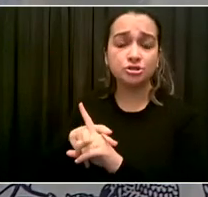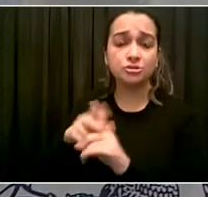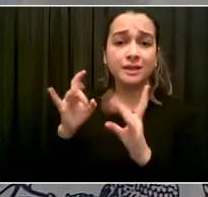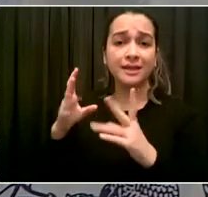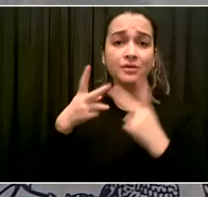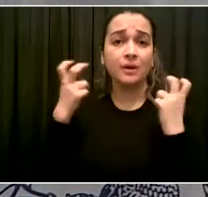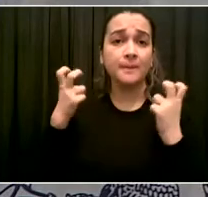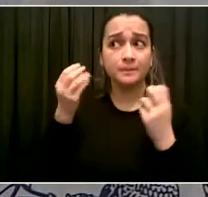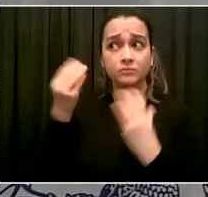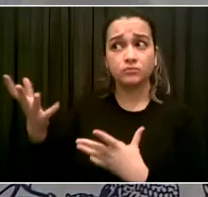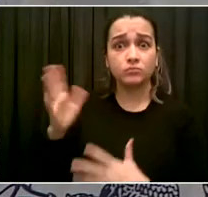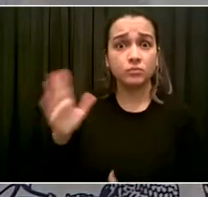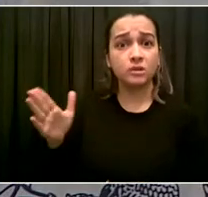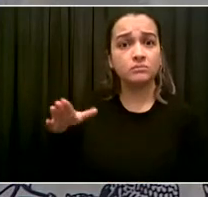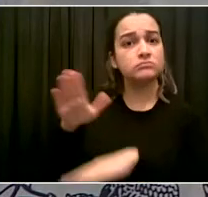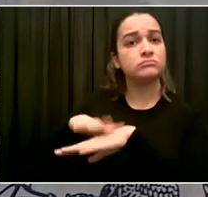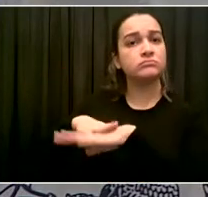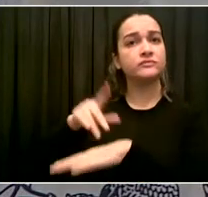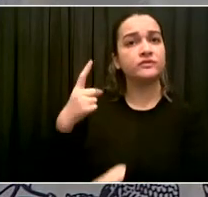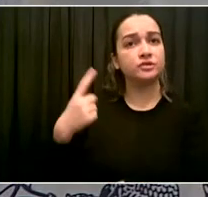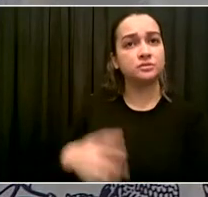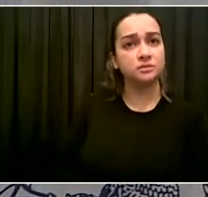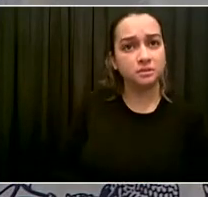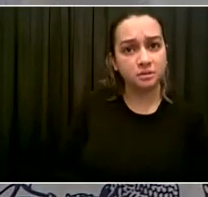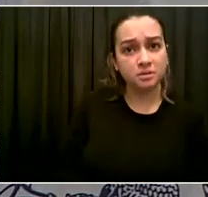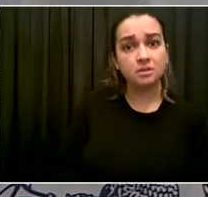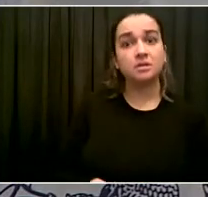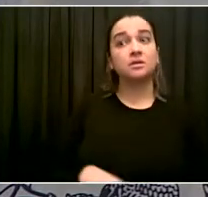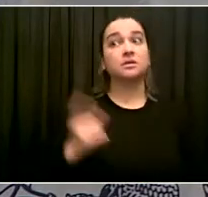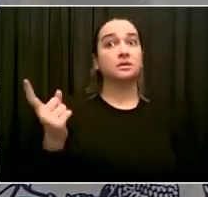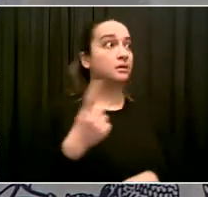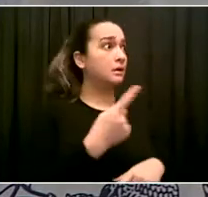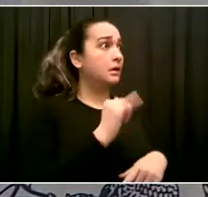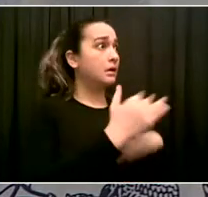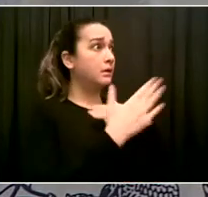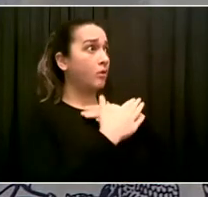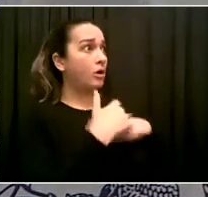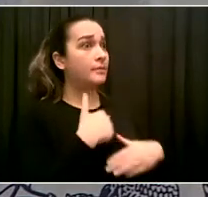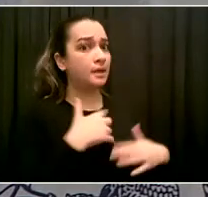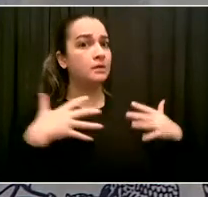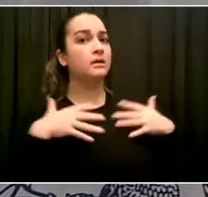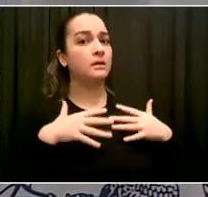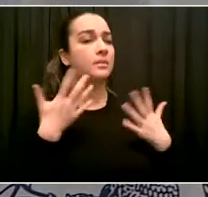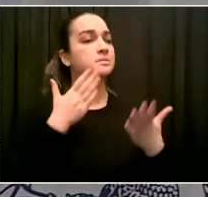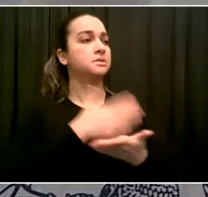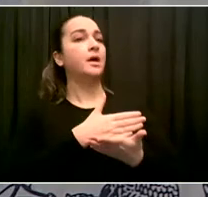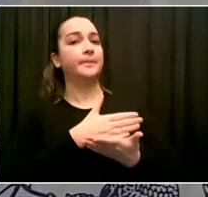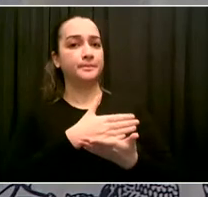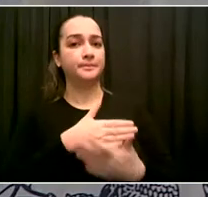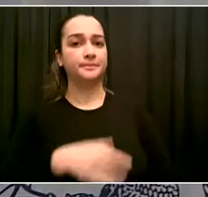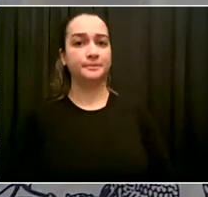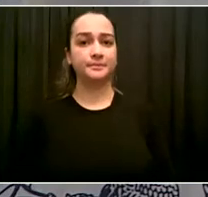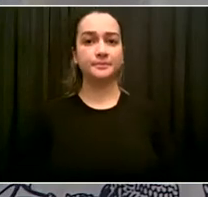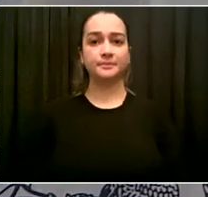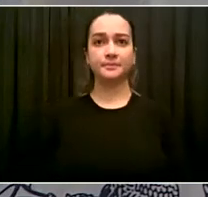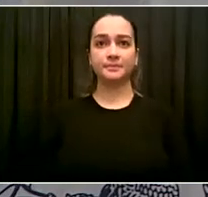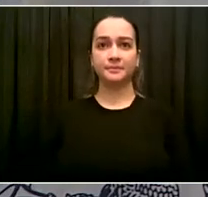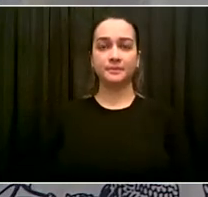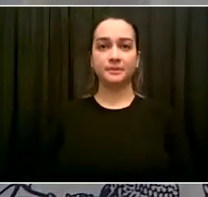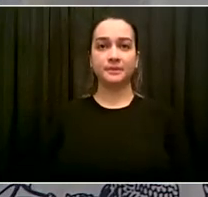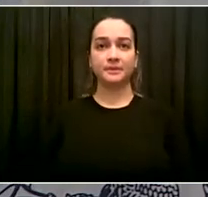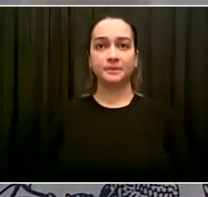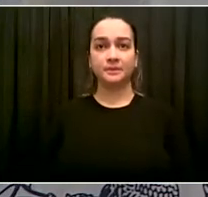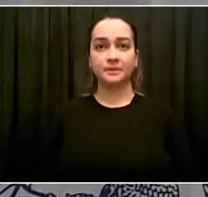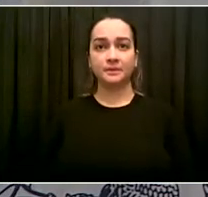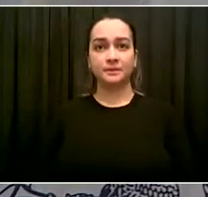every report. By the way, if something might be a crime, if it's not 100 percent clear, the NYPD is going to investigate. I assure you, if an NYPD officer